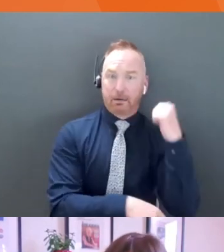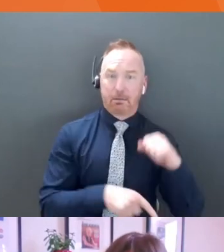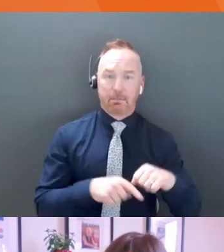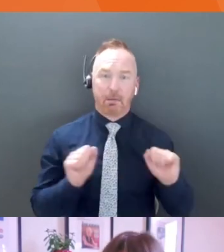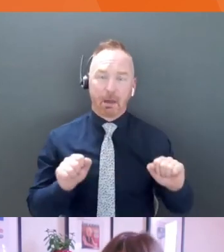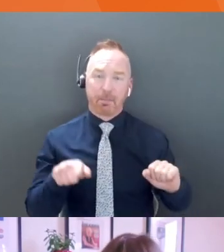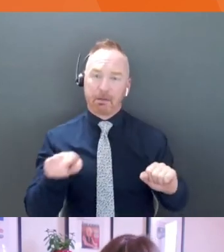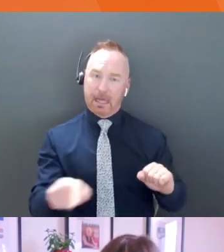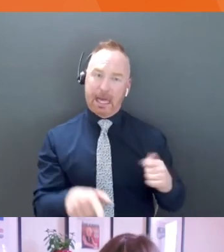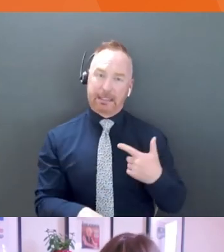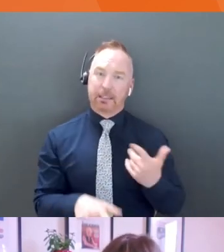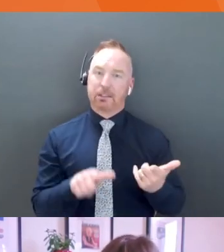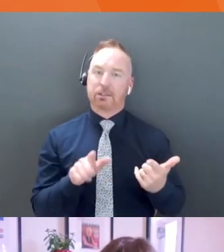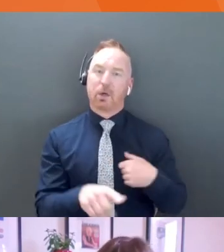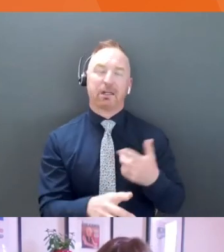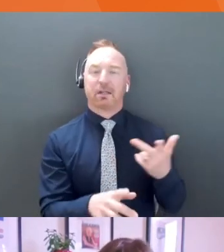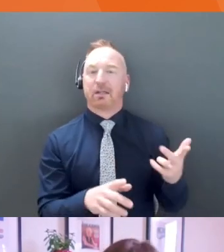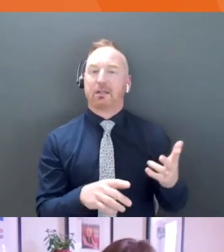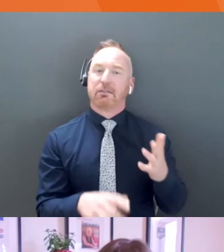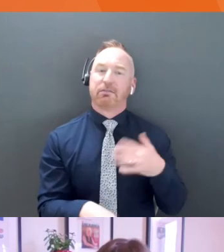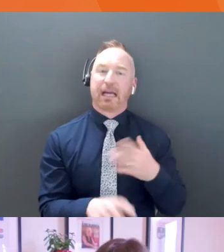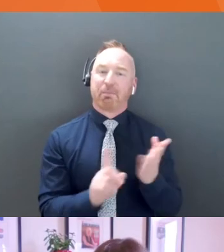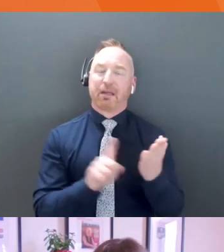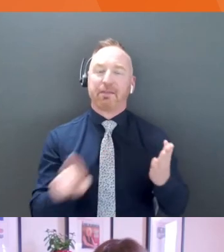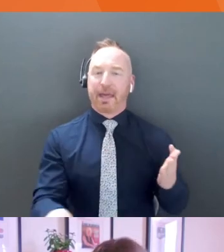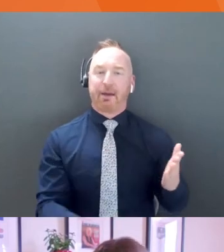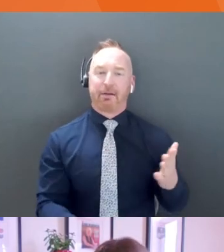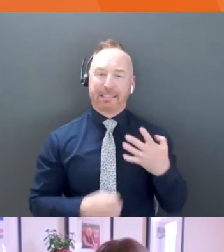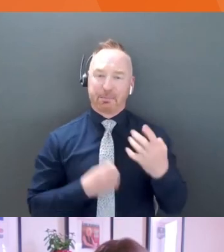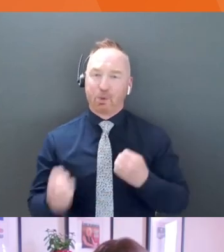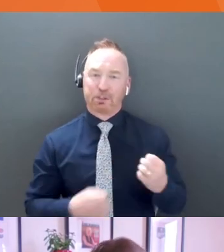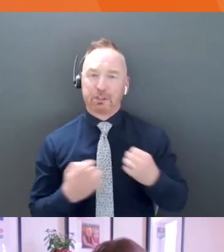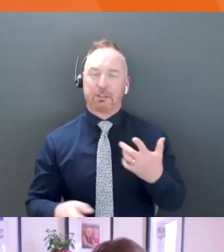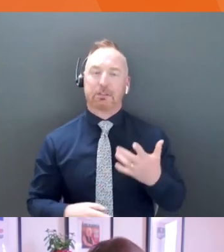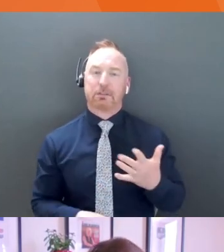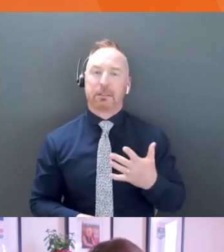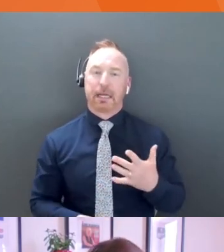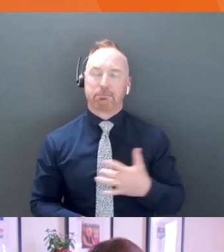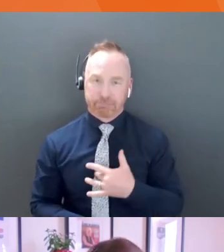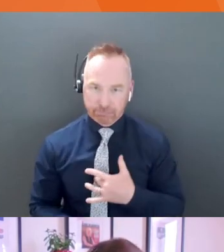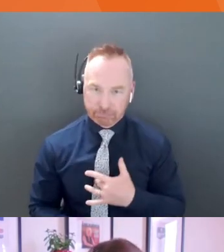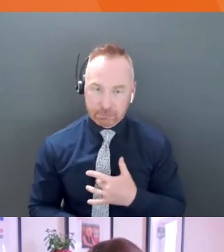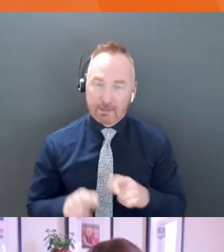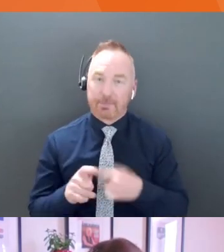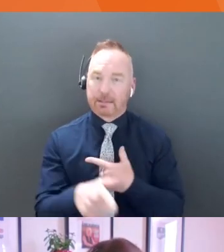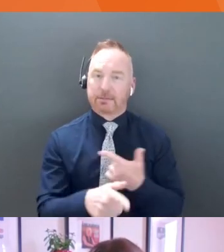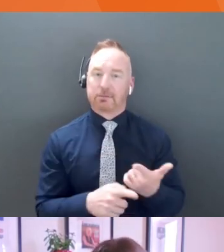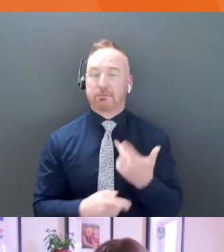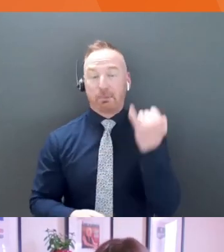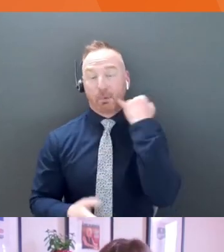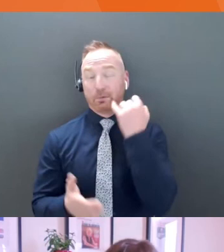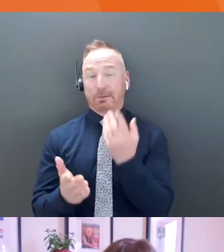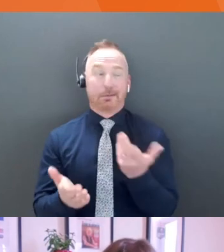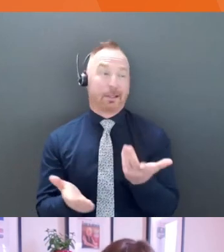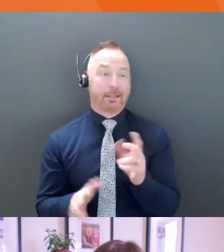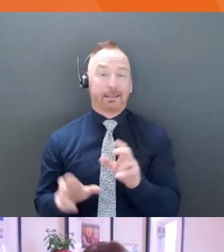emotional, um, uh, for that investor. And they might be willing to, you know, get a better investment than they would putting it in a savings account or